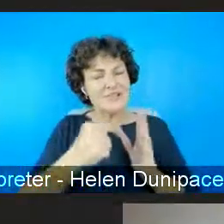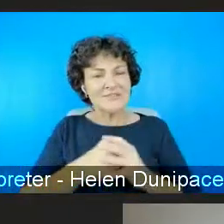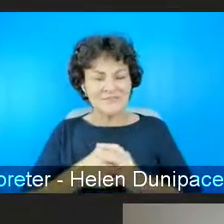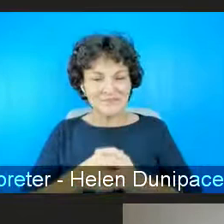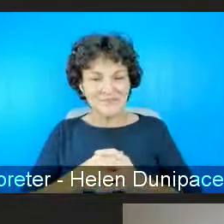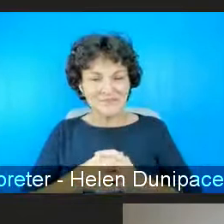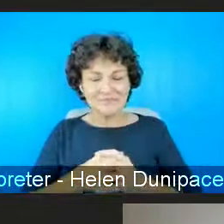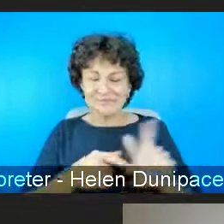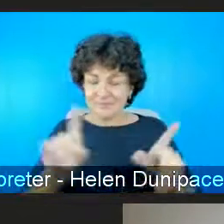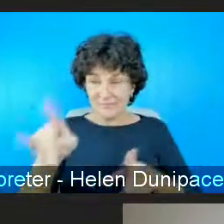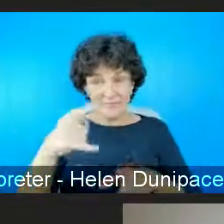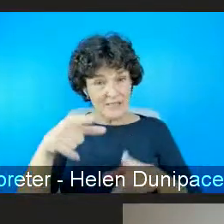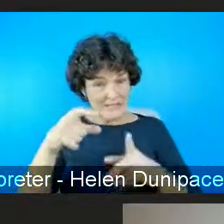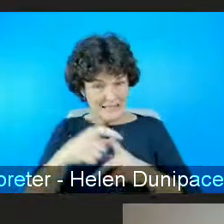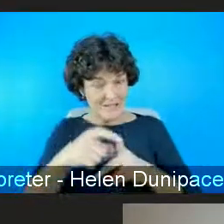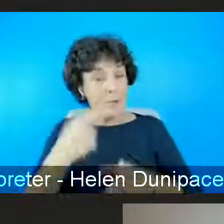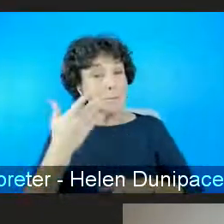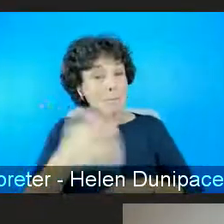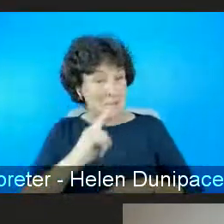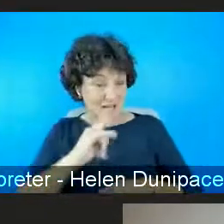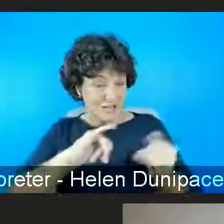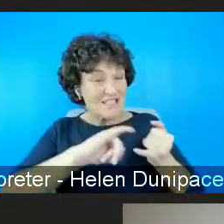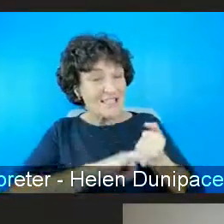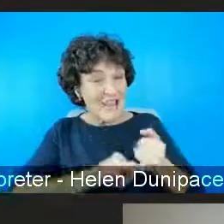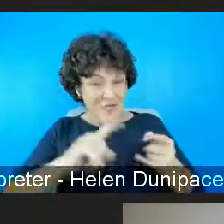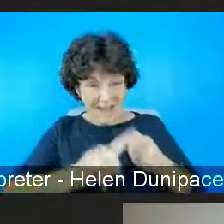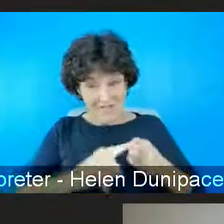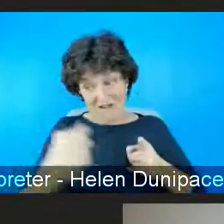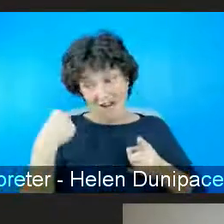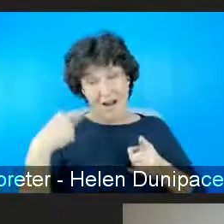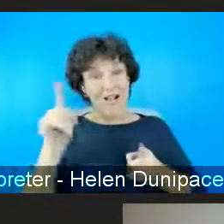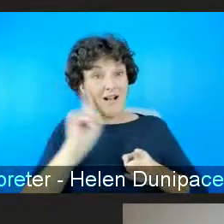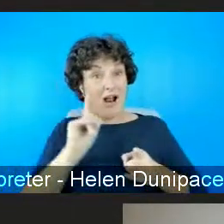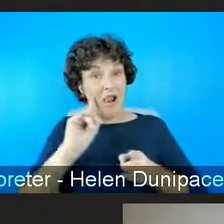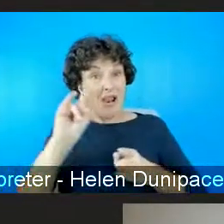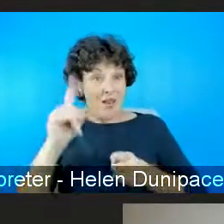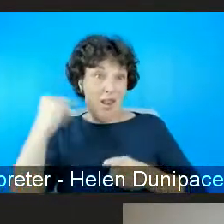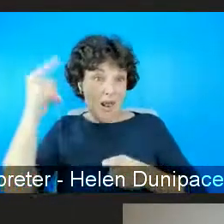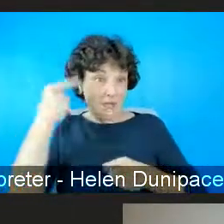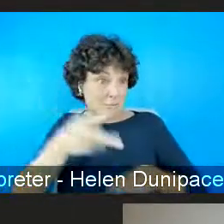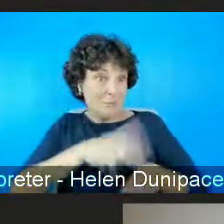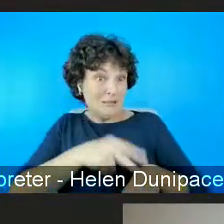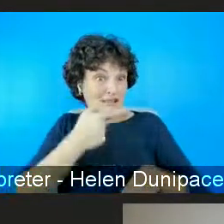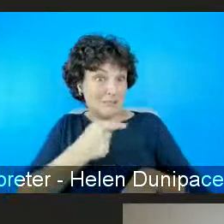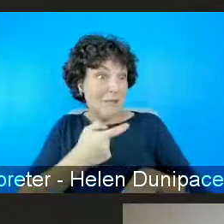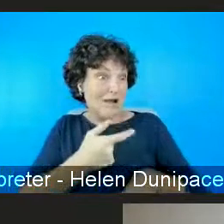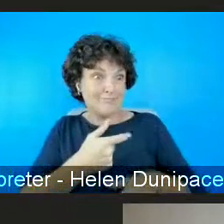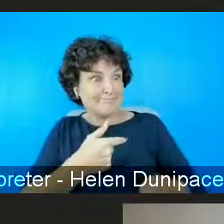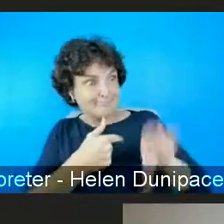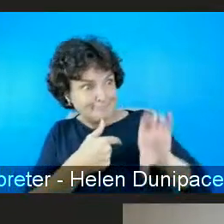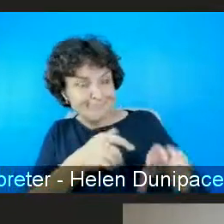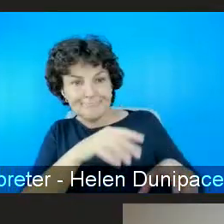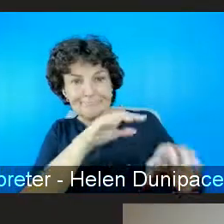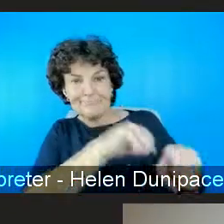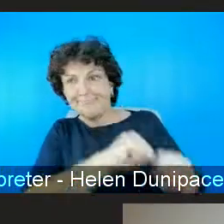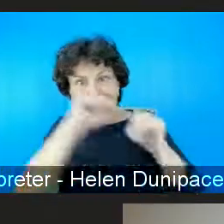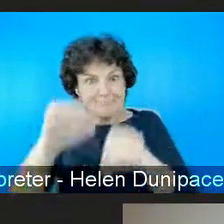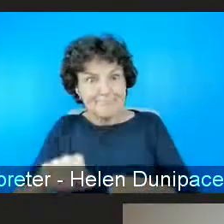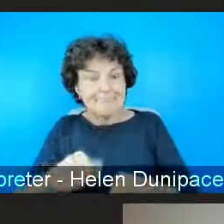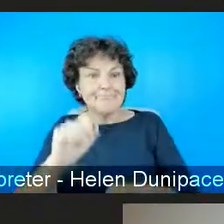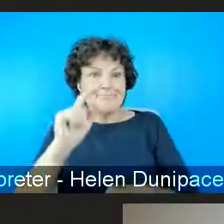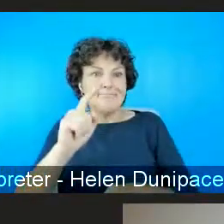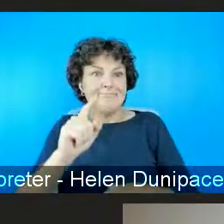Davey mentioned Sarah Everard and there are other atrocities like